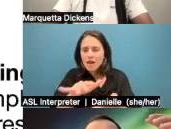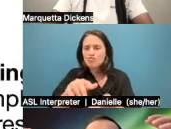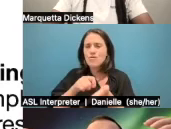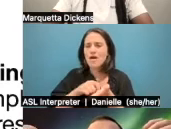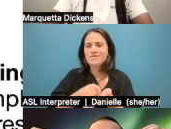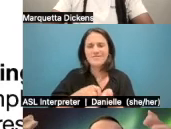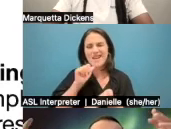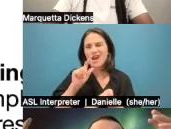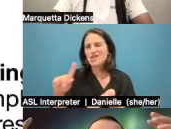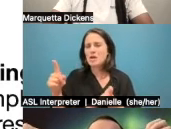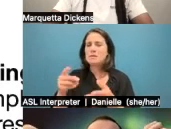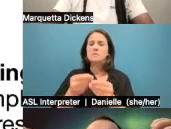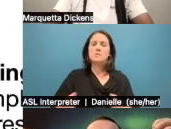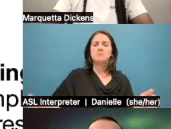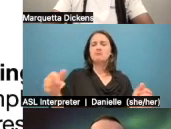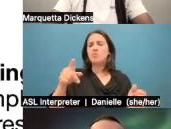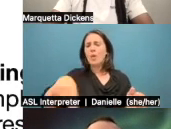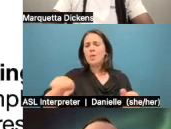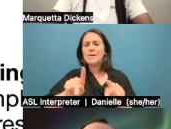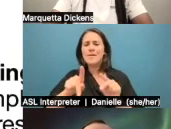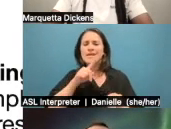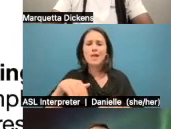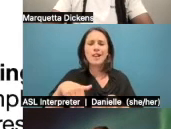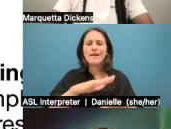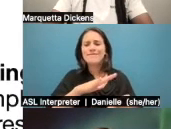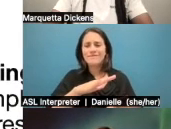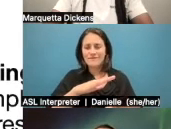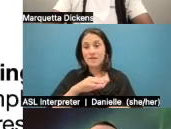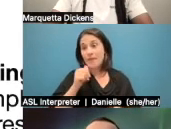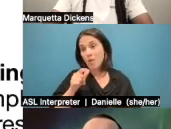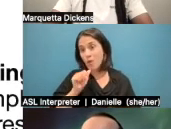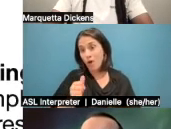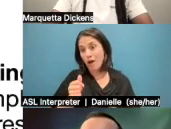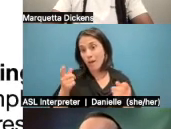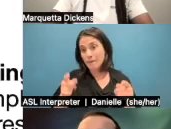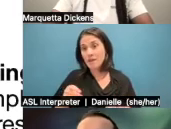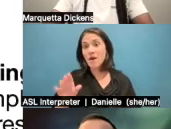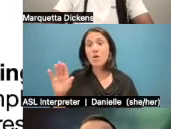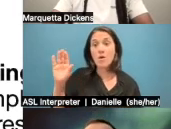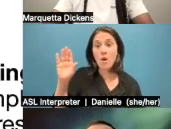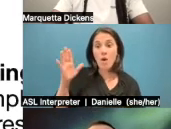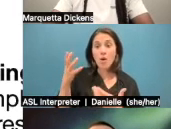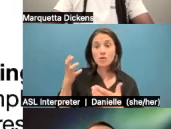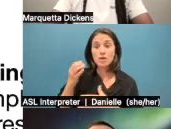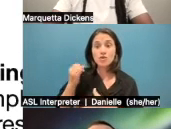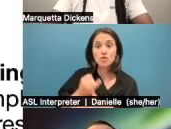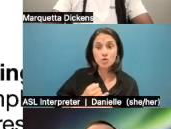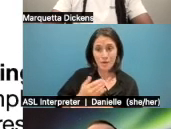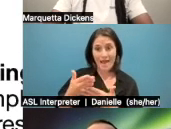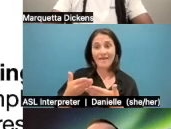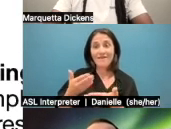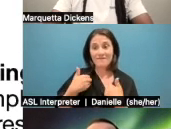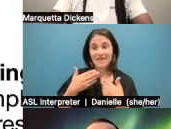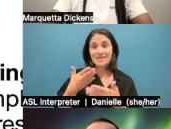Princeville, which just isn't true. It's not going to happen. Hey, Justin, I'm going to jump in for just a second because we are getting some folks saying that your